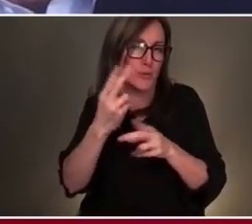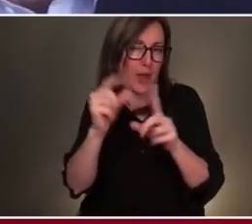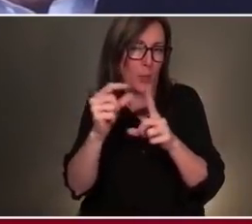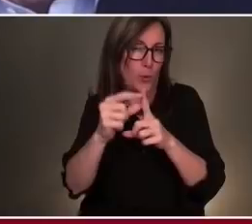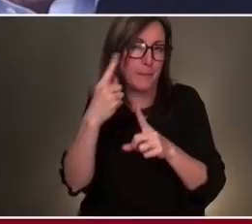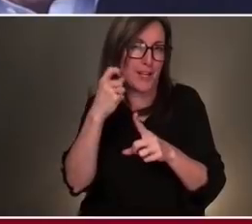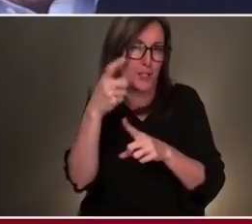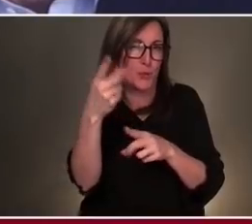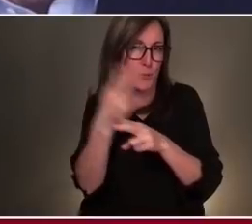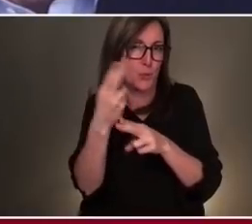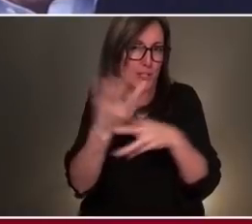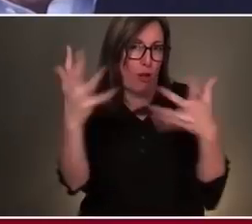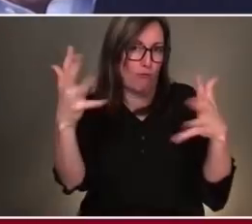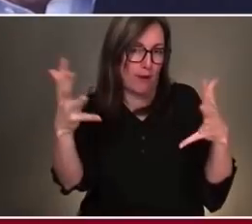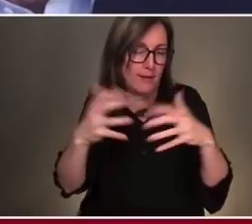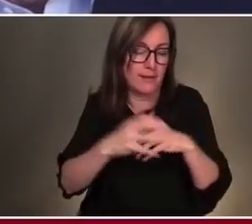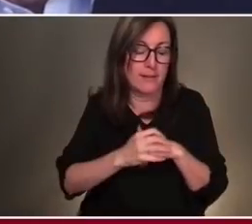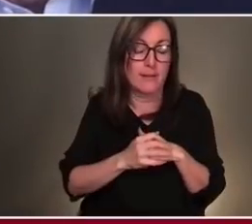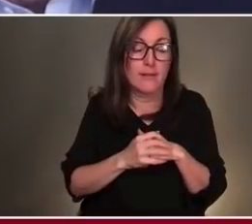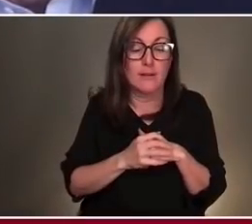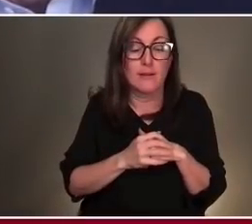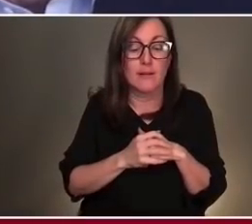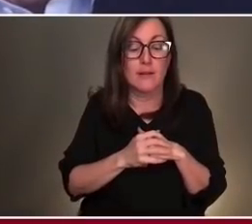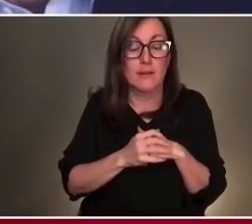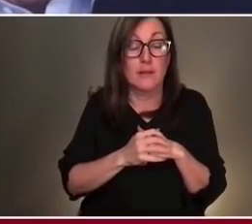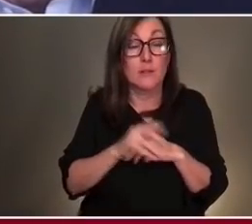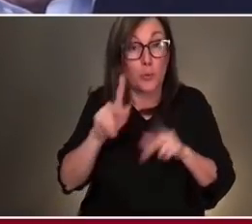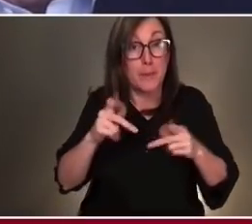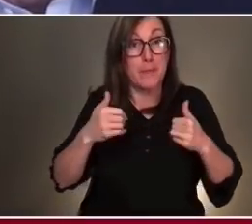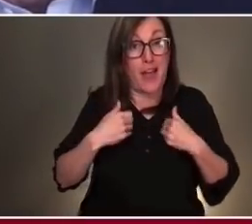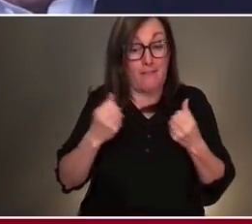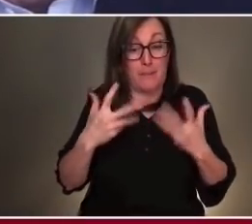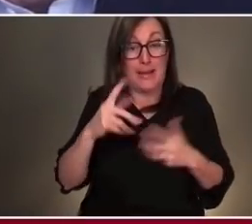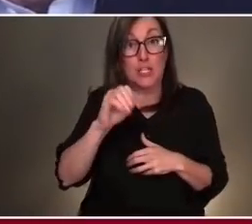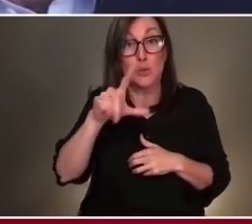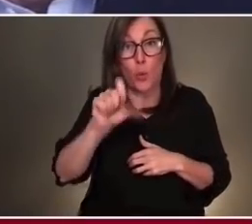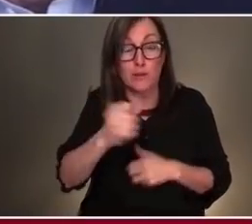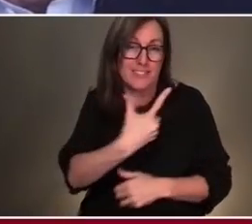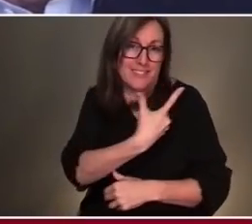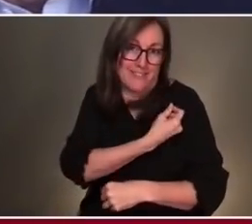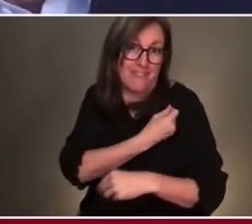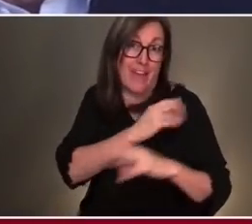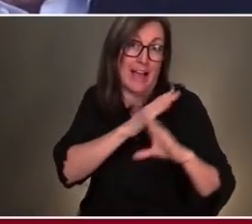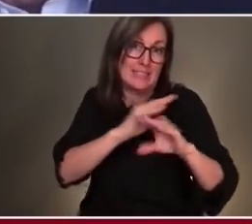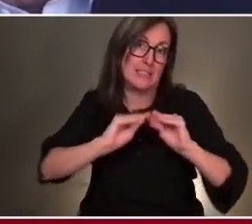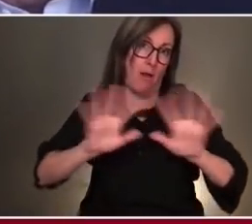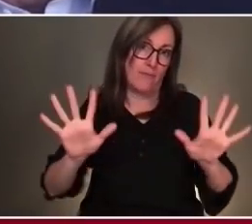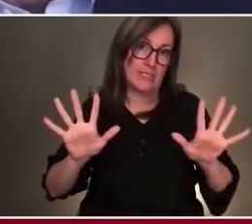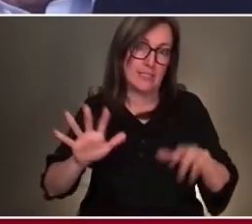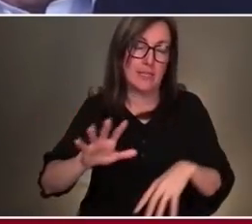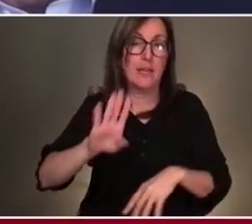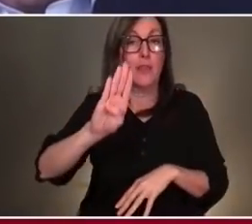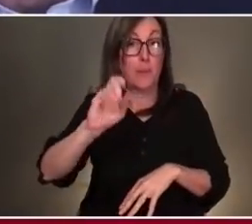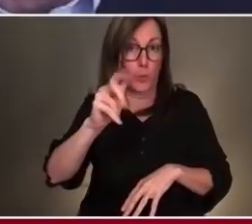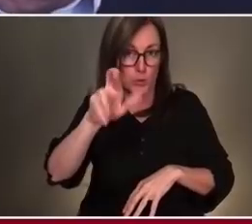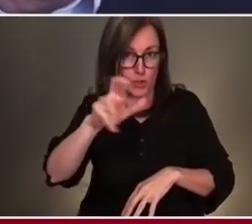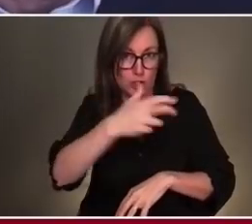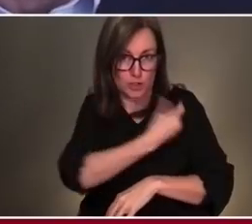That for people to use in their lives, vaccines, obviously, booster shots,